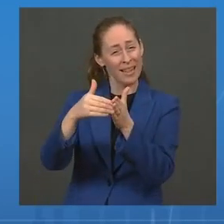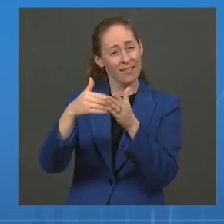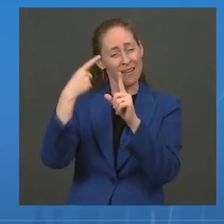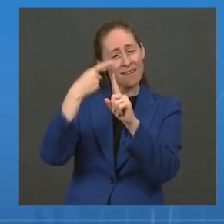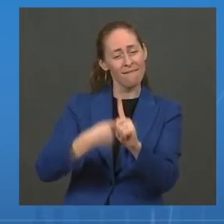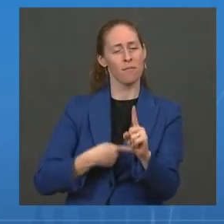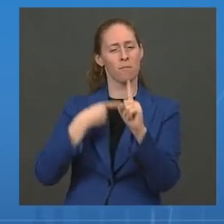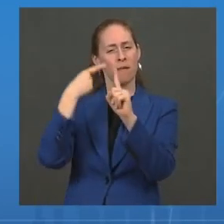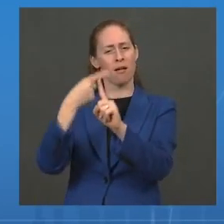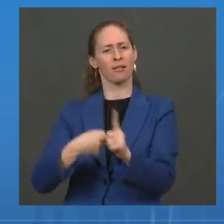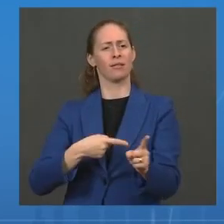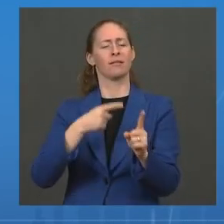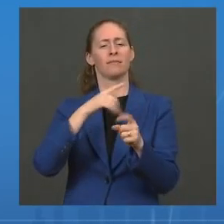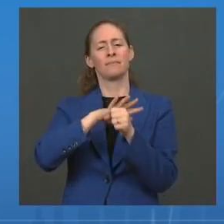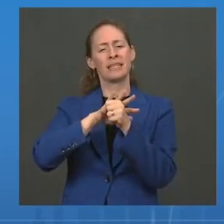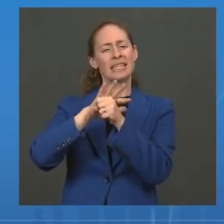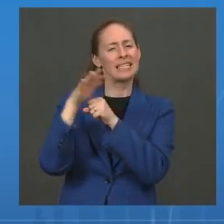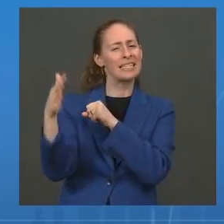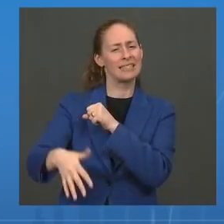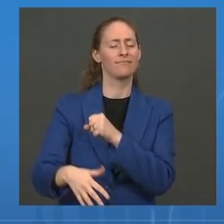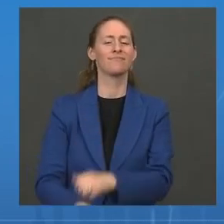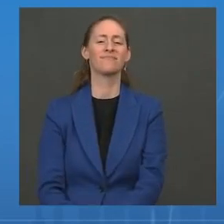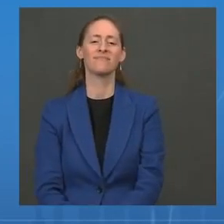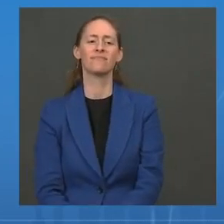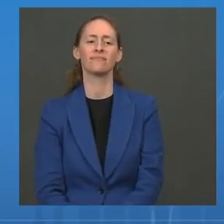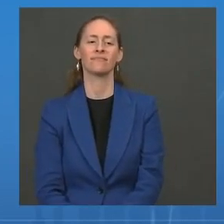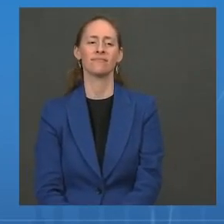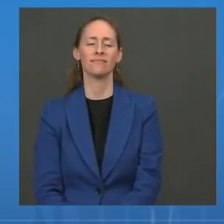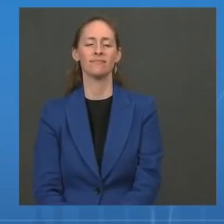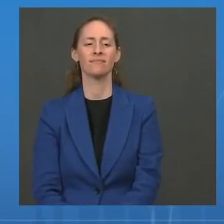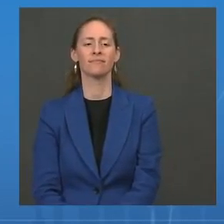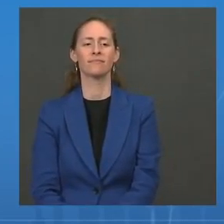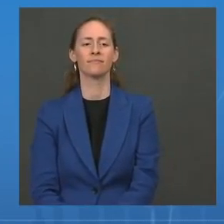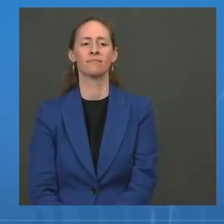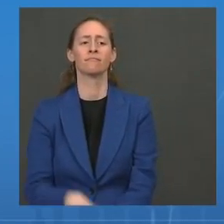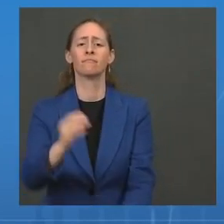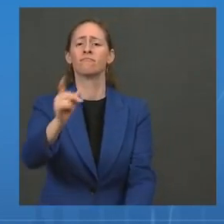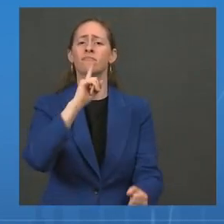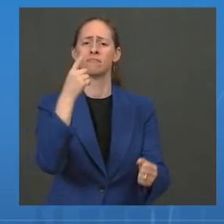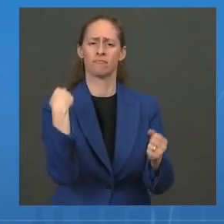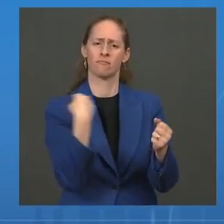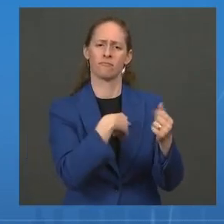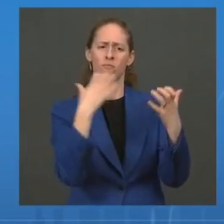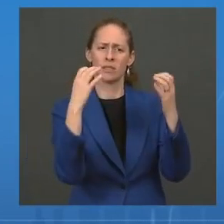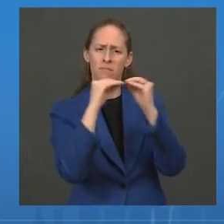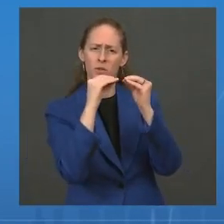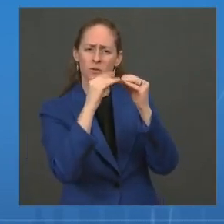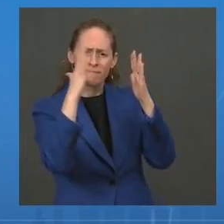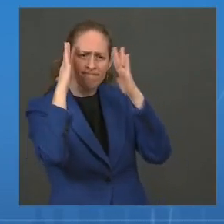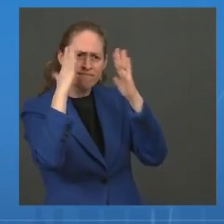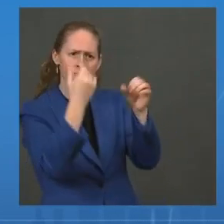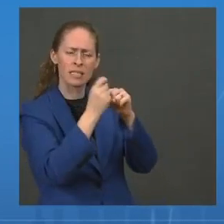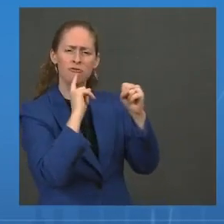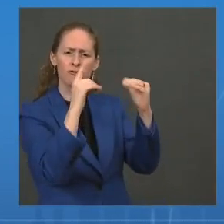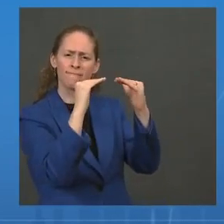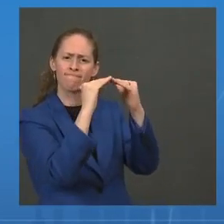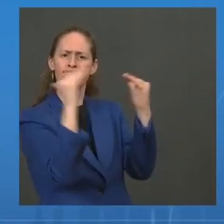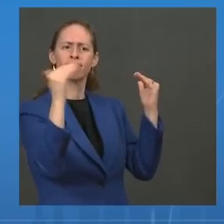Last, on ensuring our response is equitable and reaches the hardest-hit communities and those most at risk,